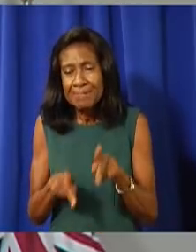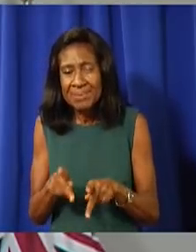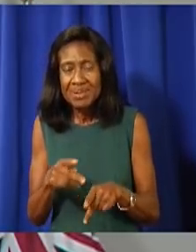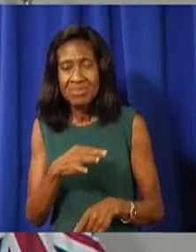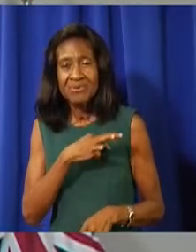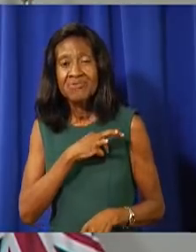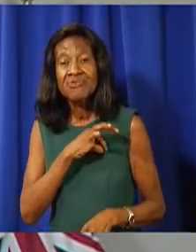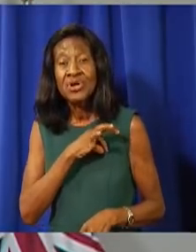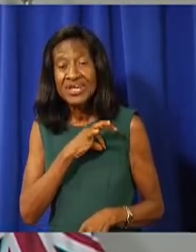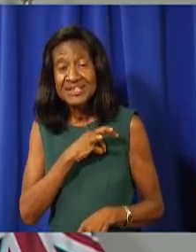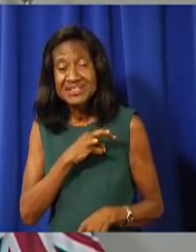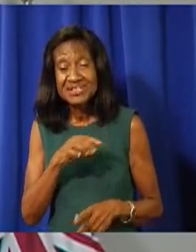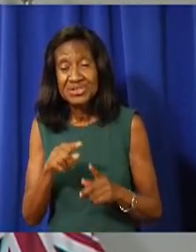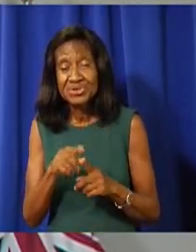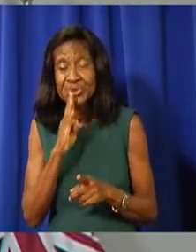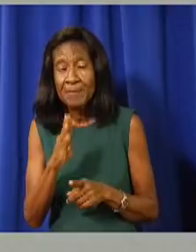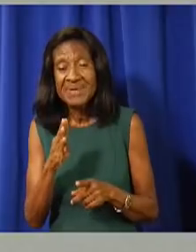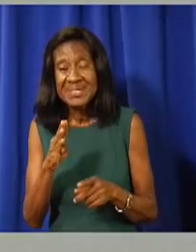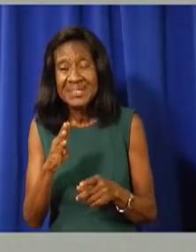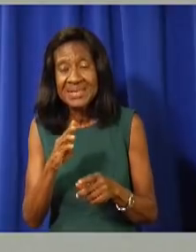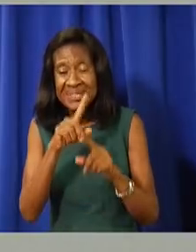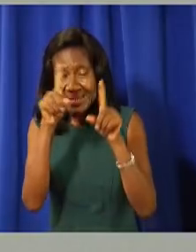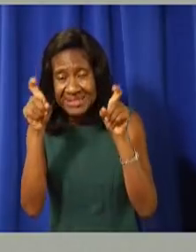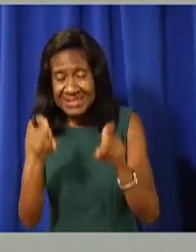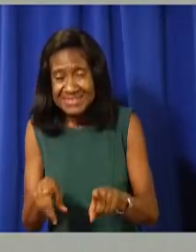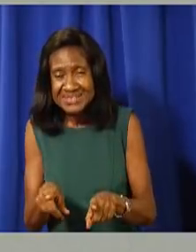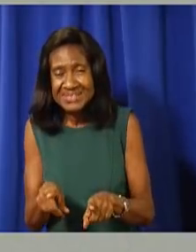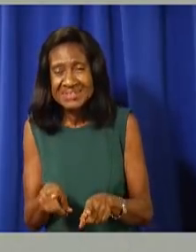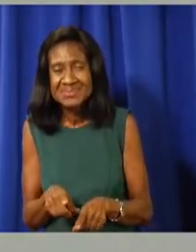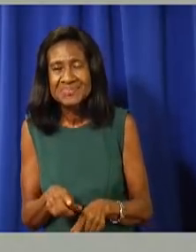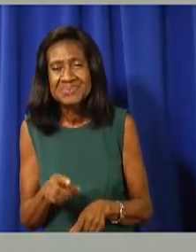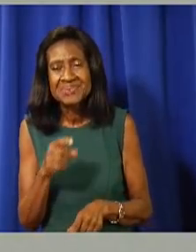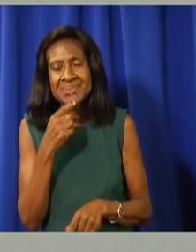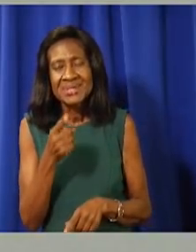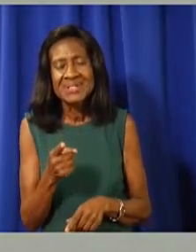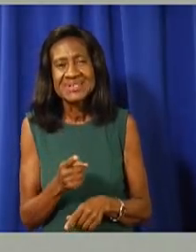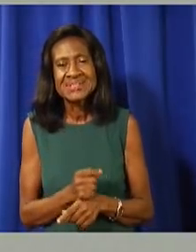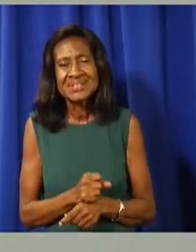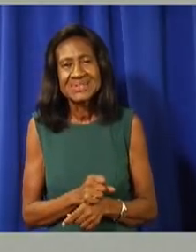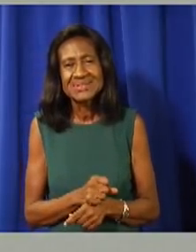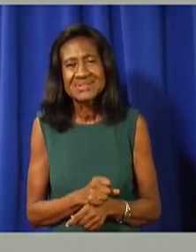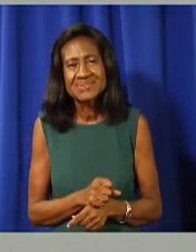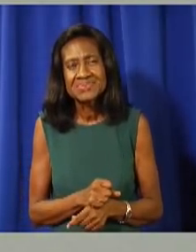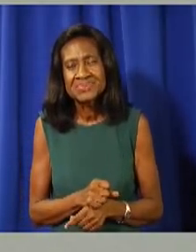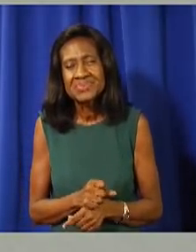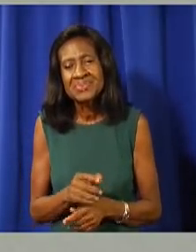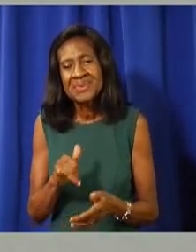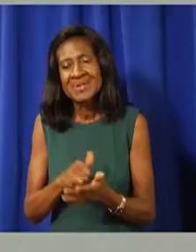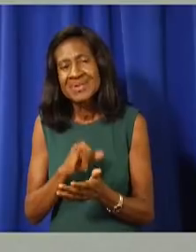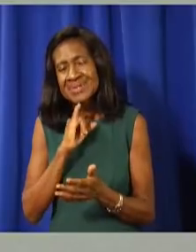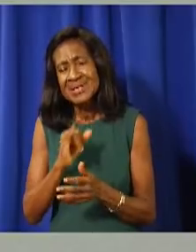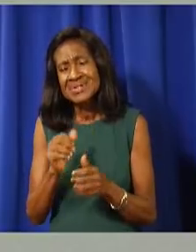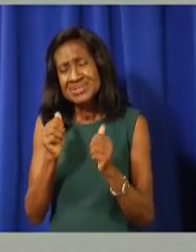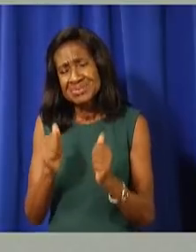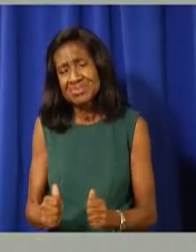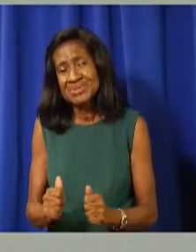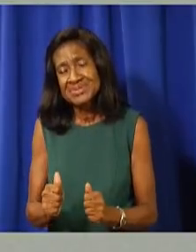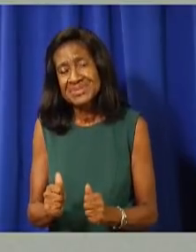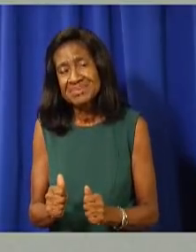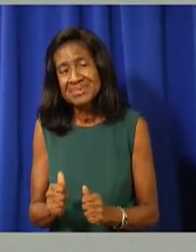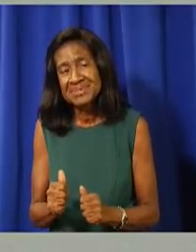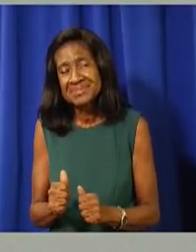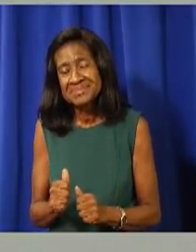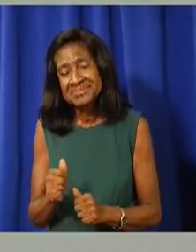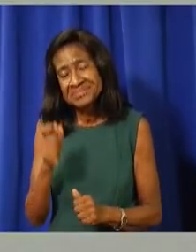Um, well, that is, it is, on the volunteering part, that's, um, I suppose that's possible and Dr. Dr.